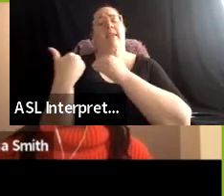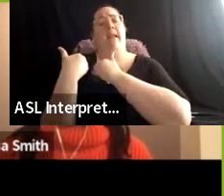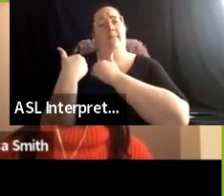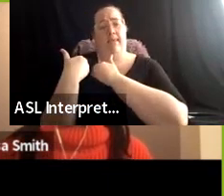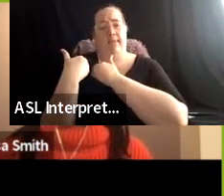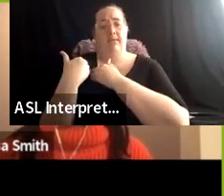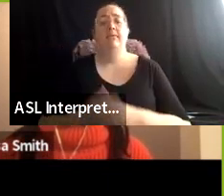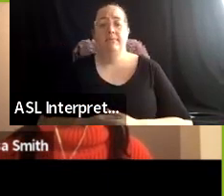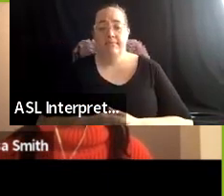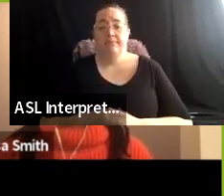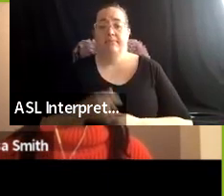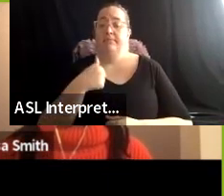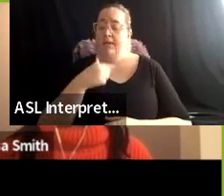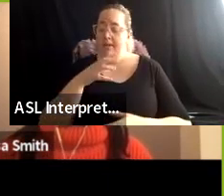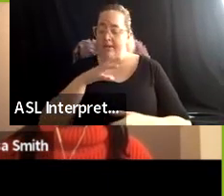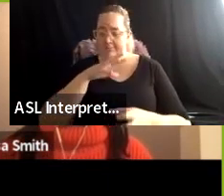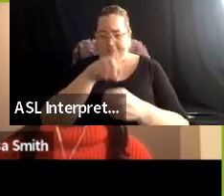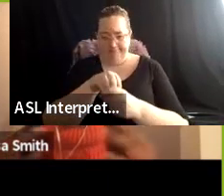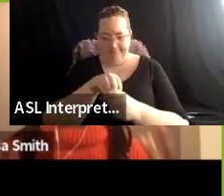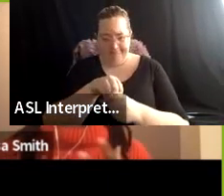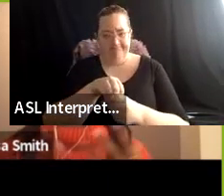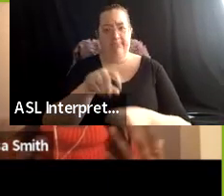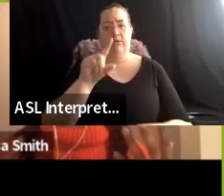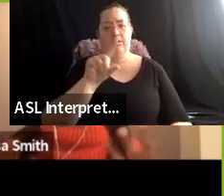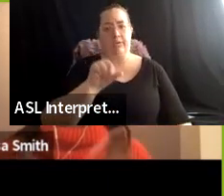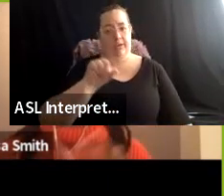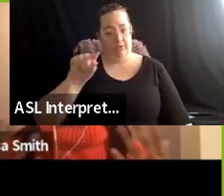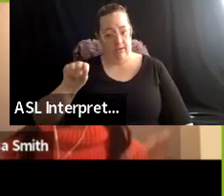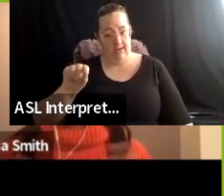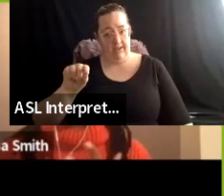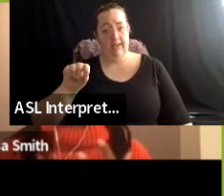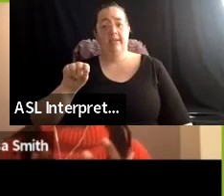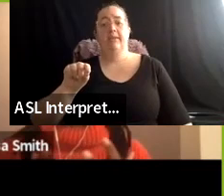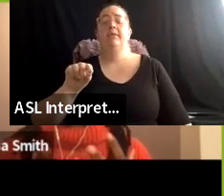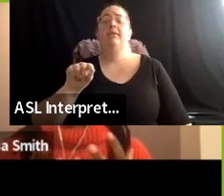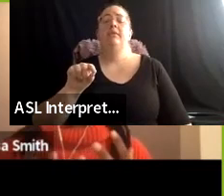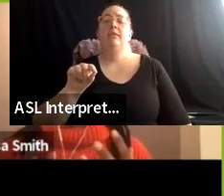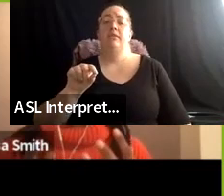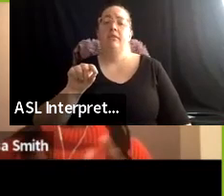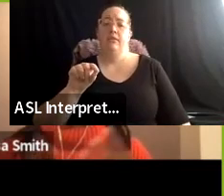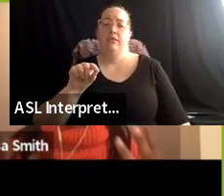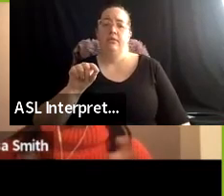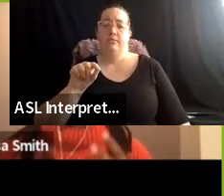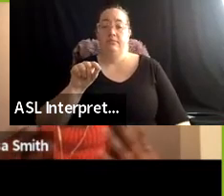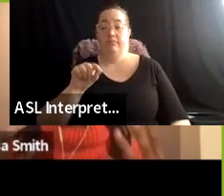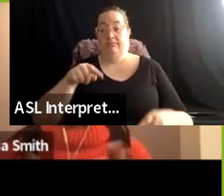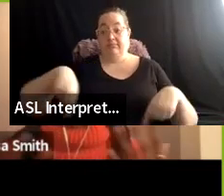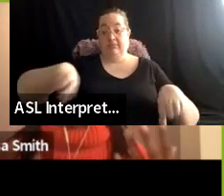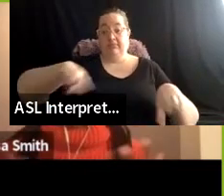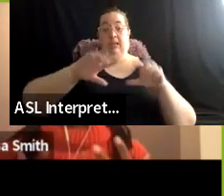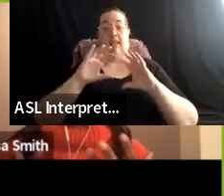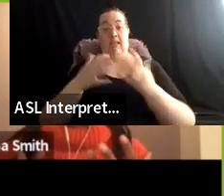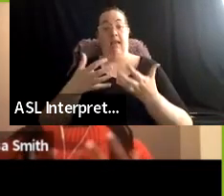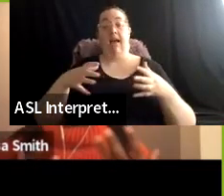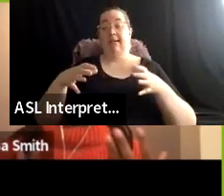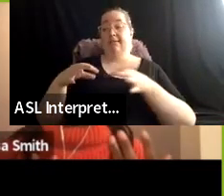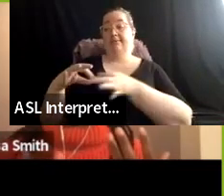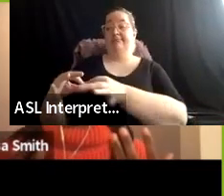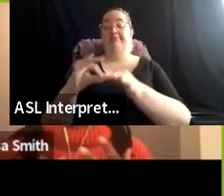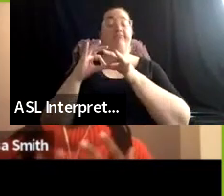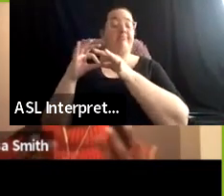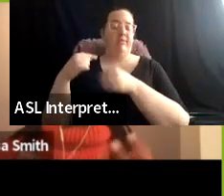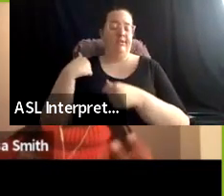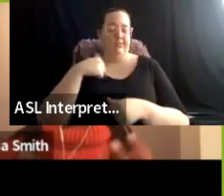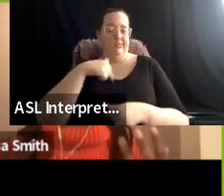in 2020, um, and co collaboratively with, from this class, uh, we had kind of a collective,